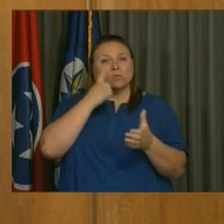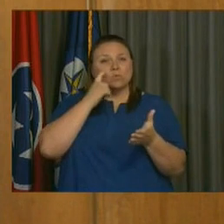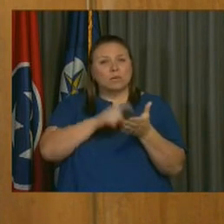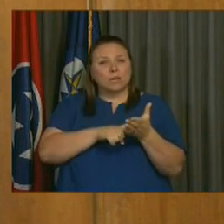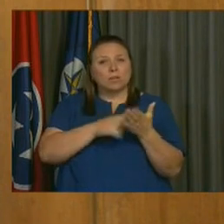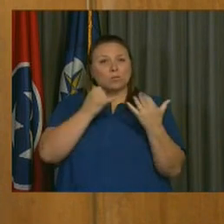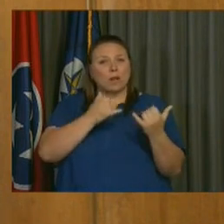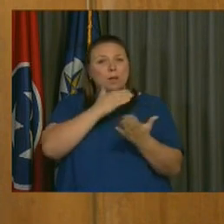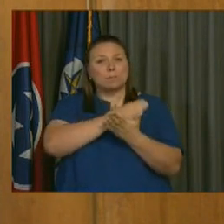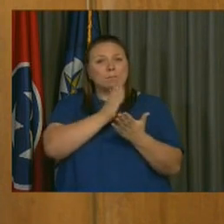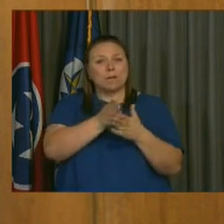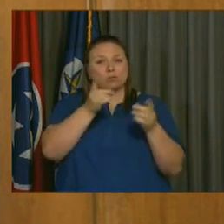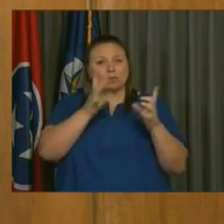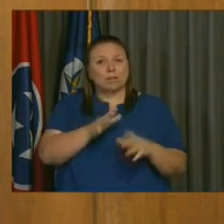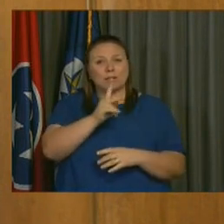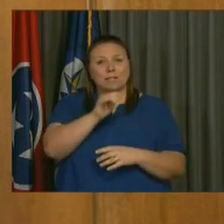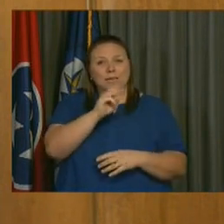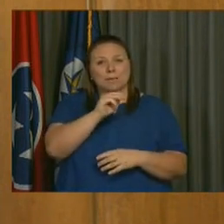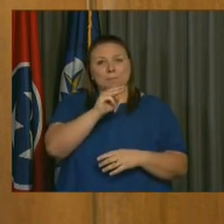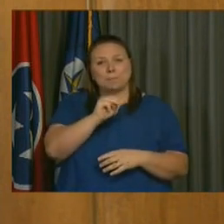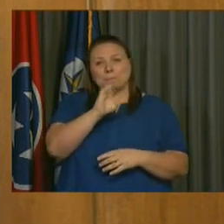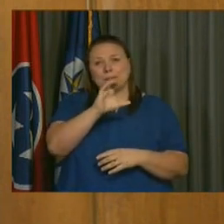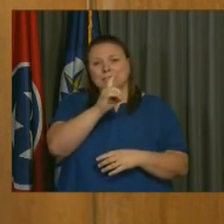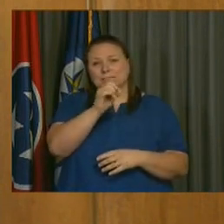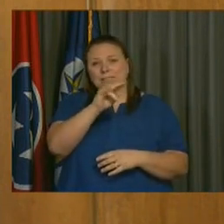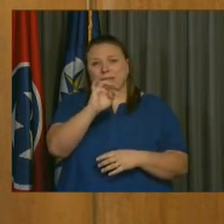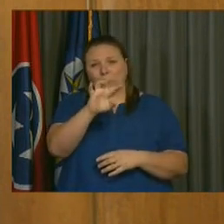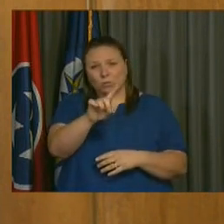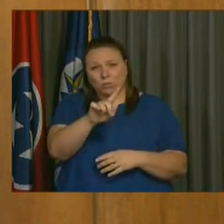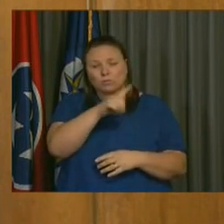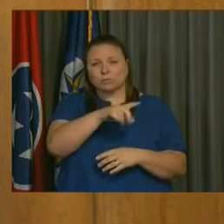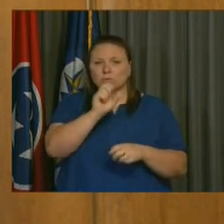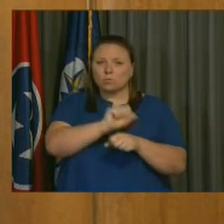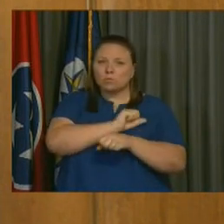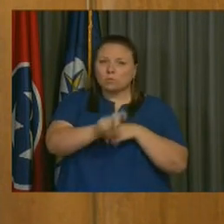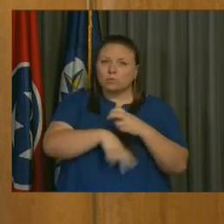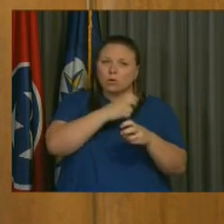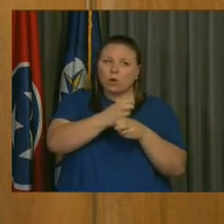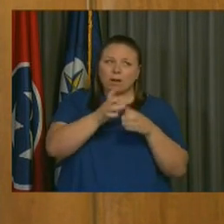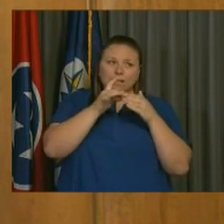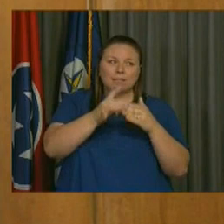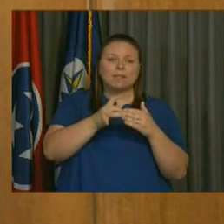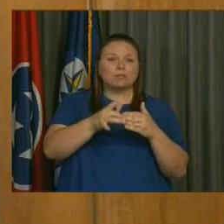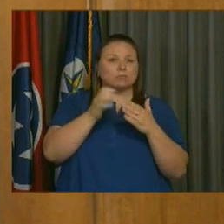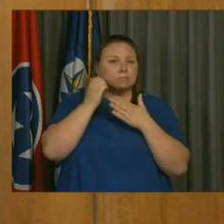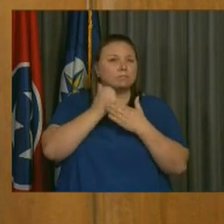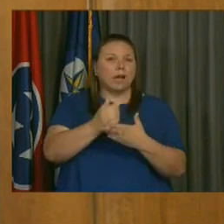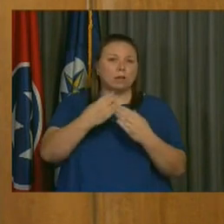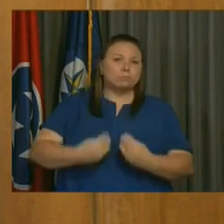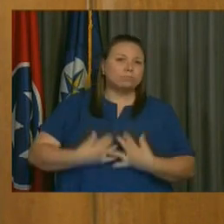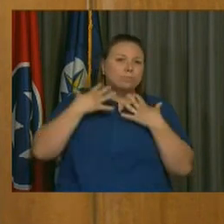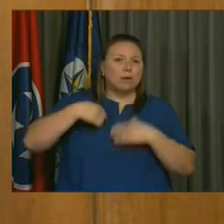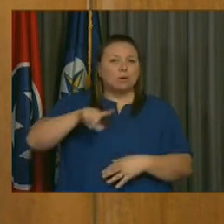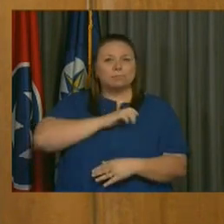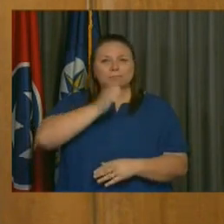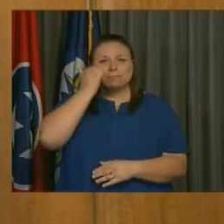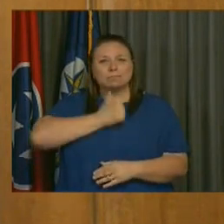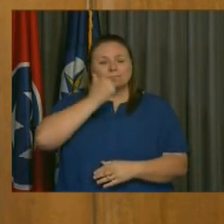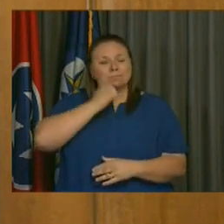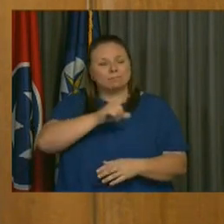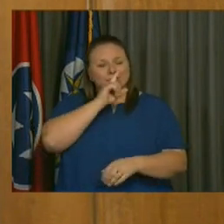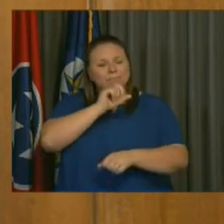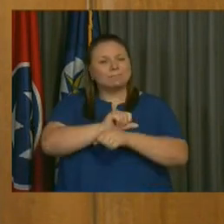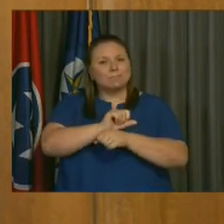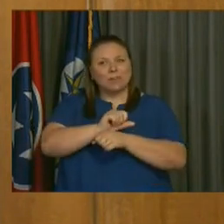recognize our current budget director, Kim McDonnell, whose hard driving, no excuses leadership style has inspired us every day and quite